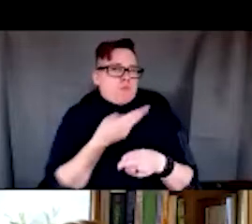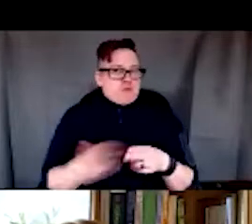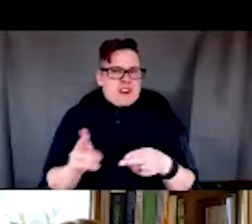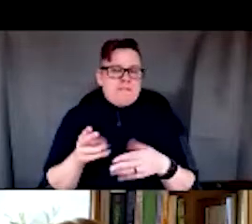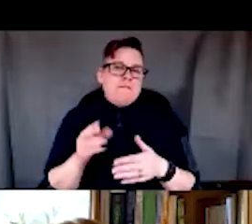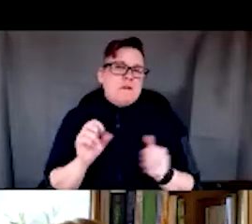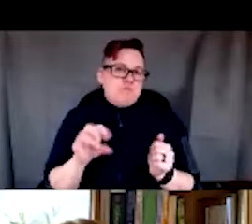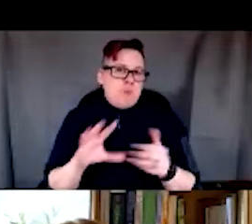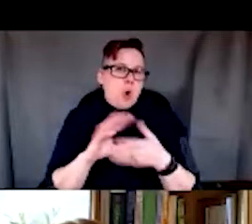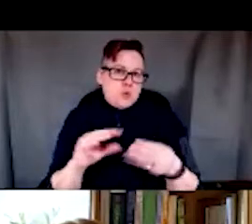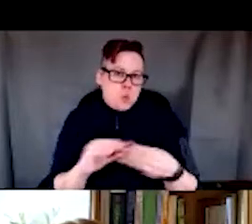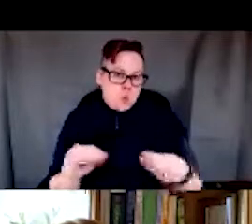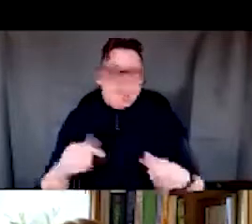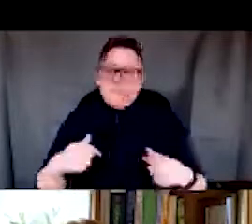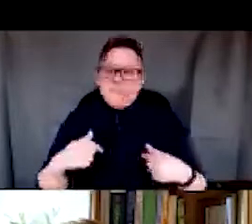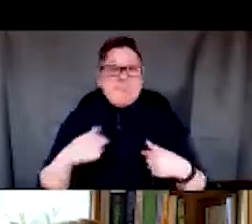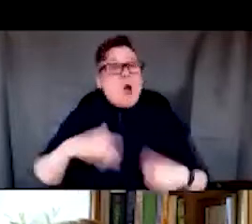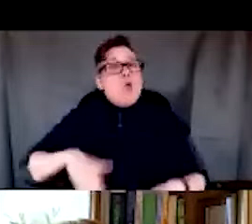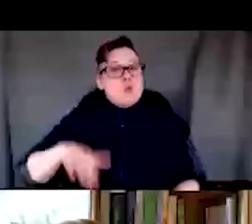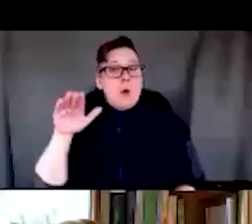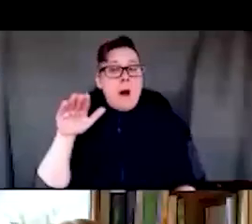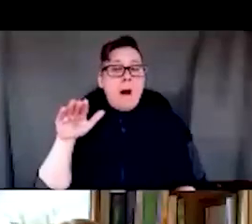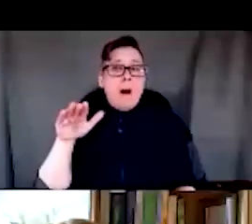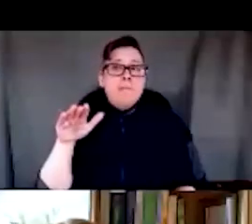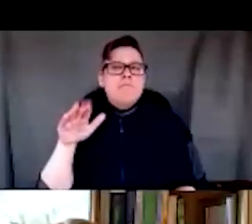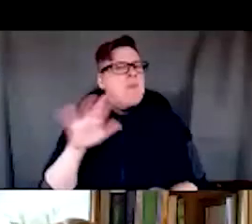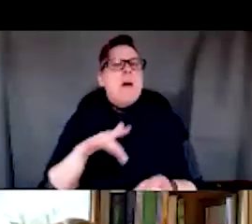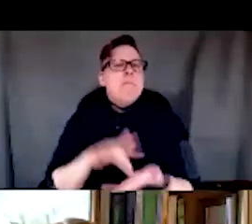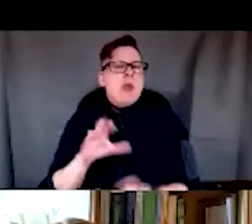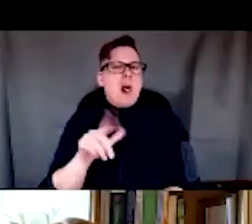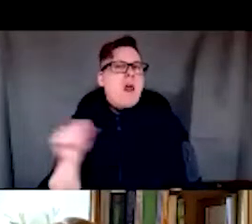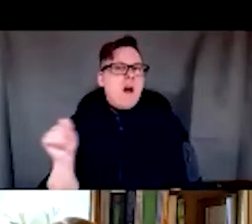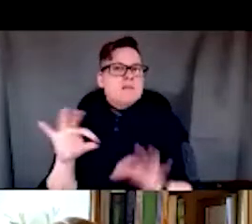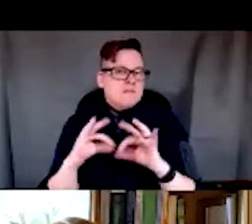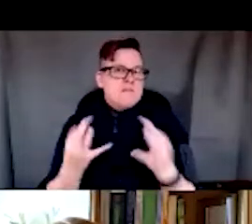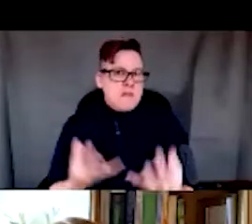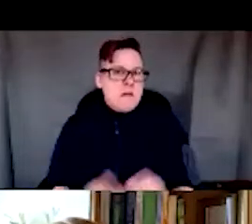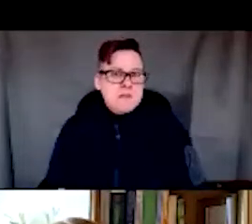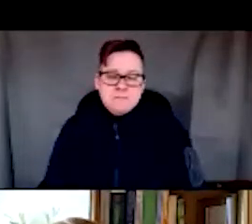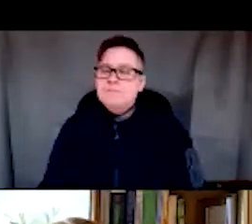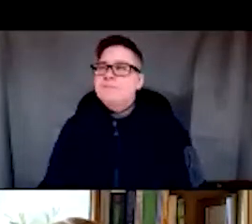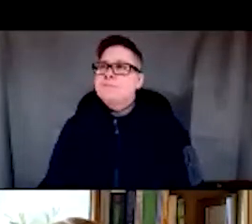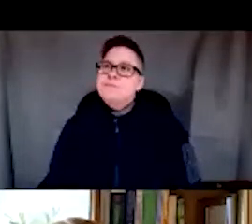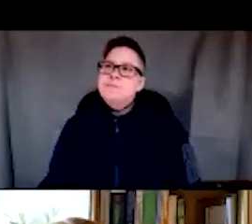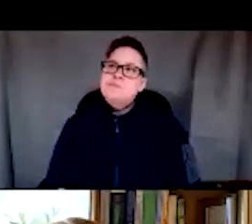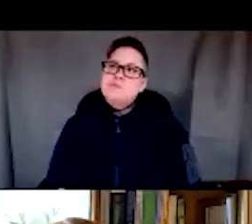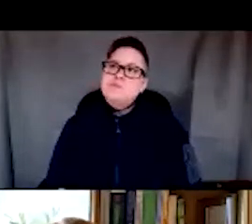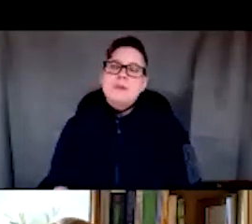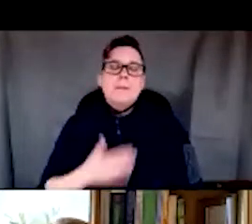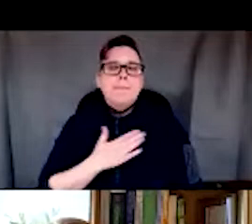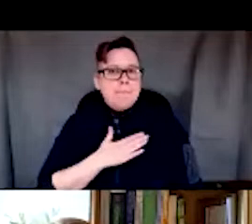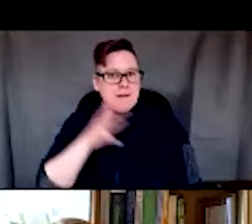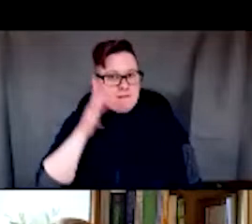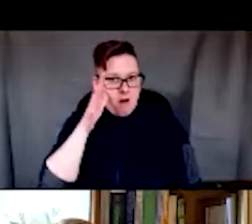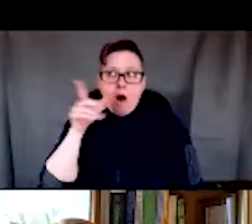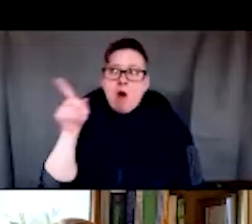story that I grew up in a very middle-class family, and my father